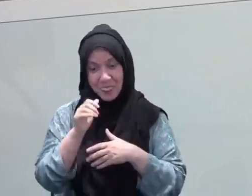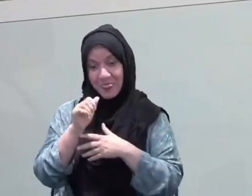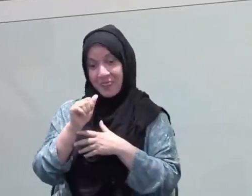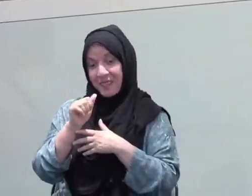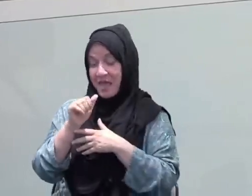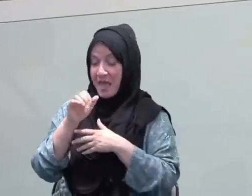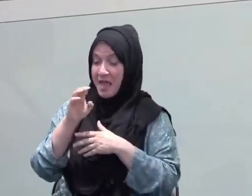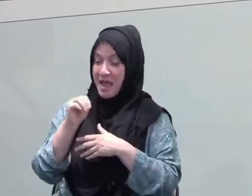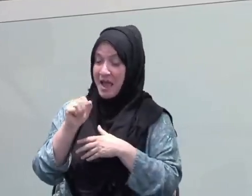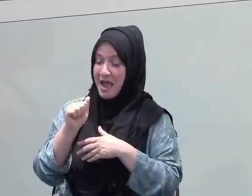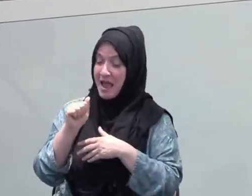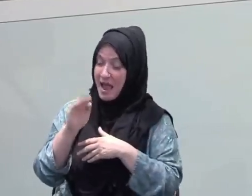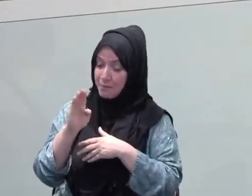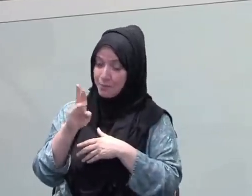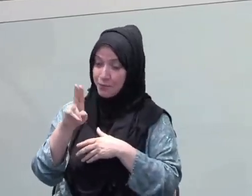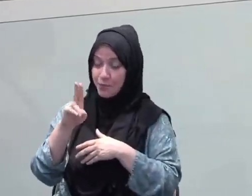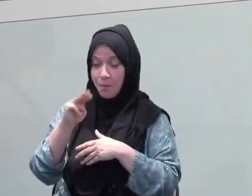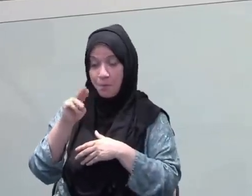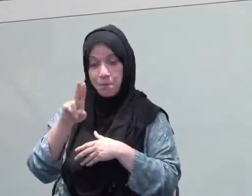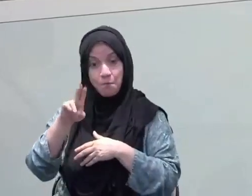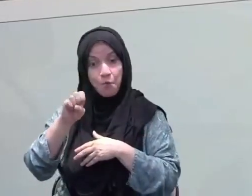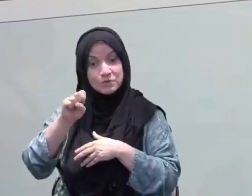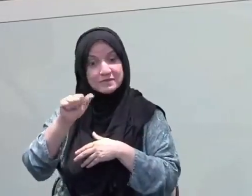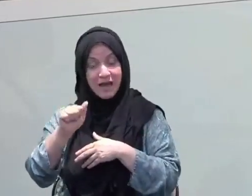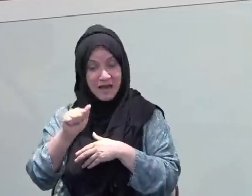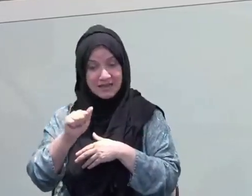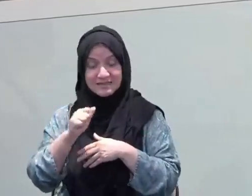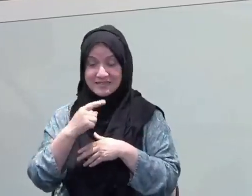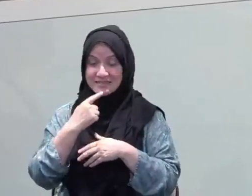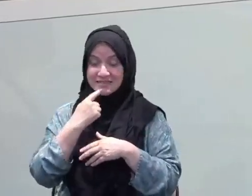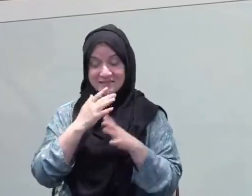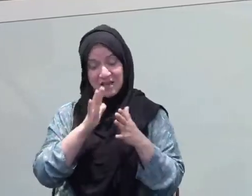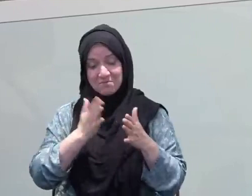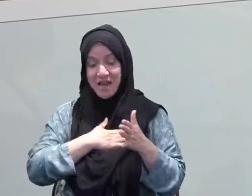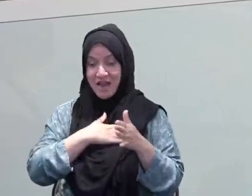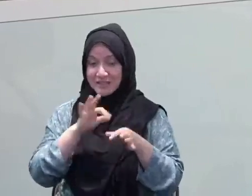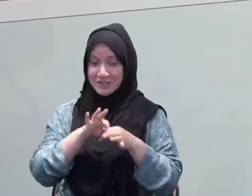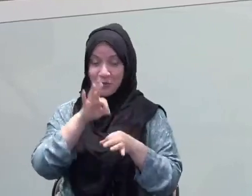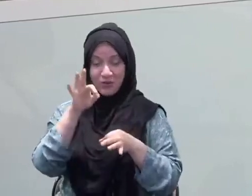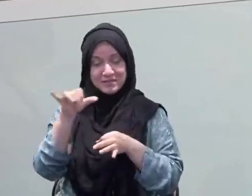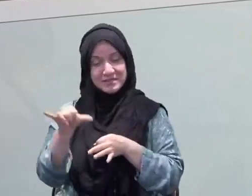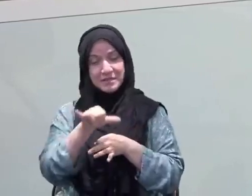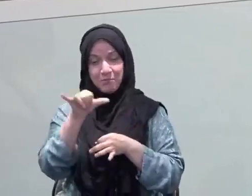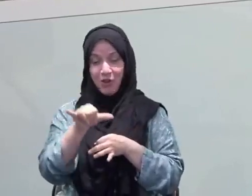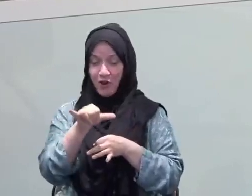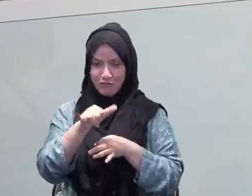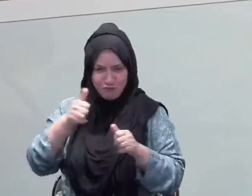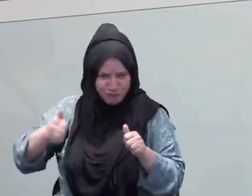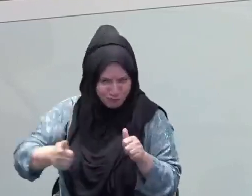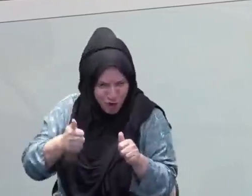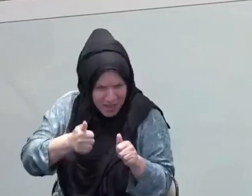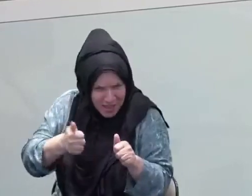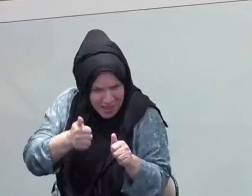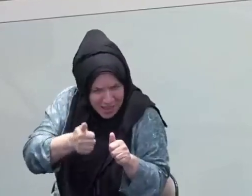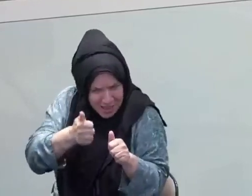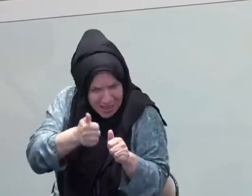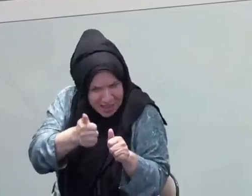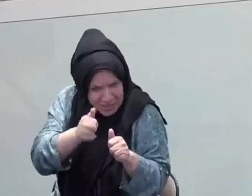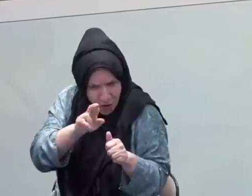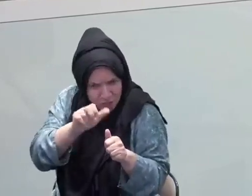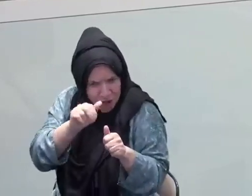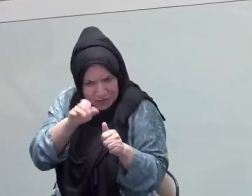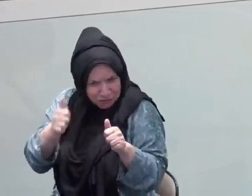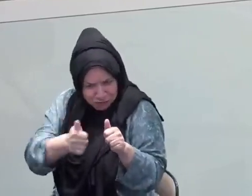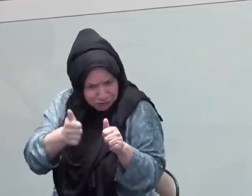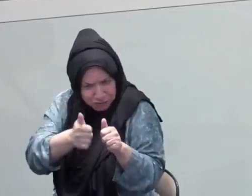It's a long course there. That 30 days is far away, but so close, because we know that next week we're going to say Ramadan is already disappearing and